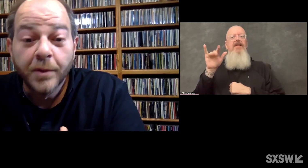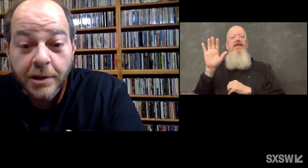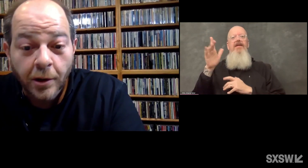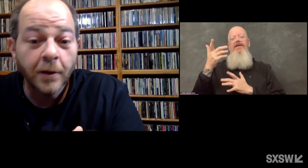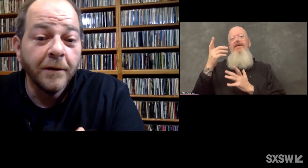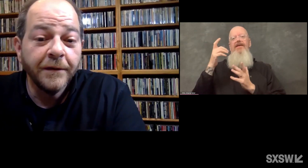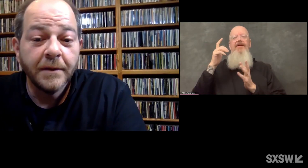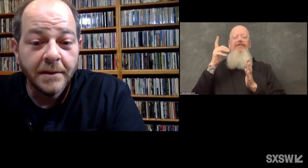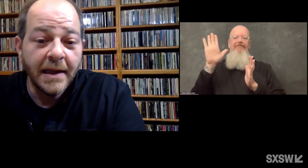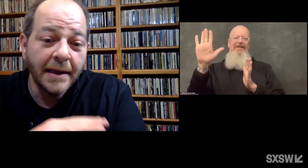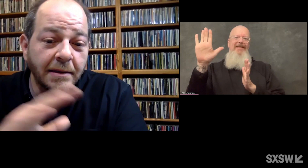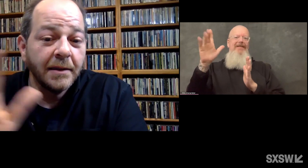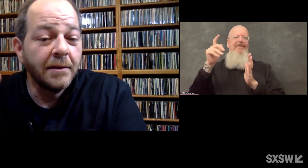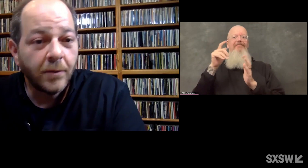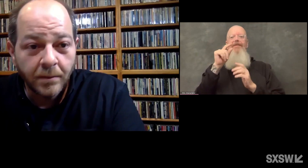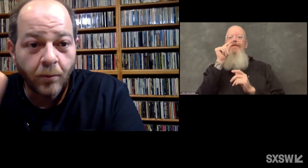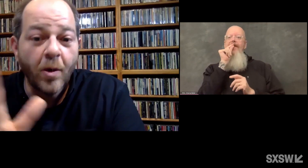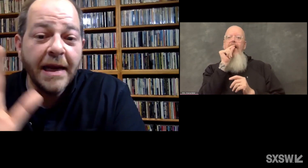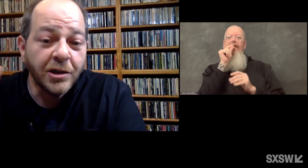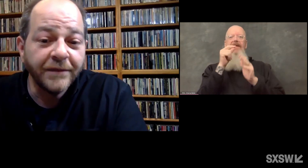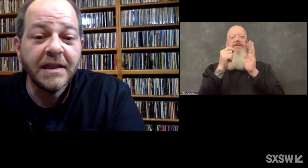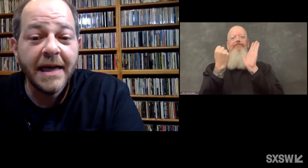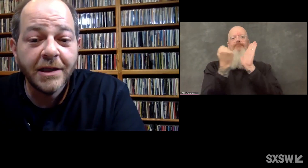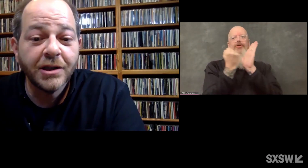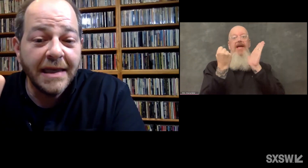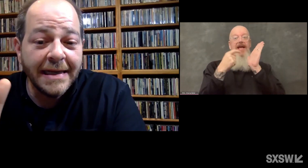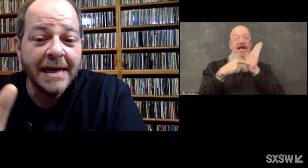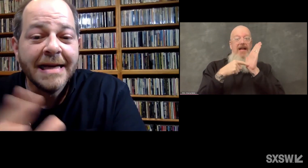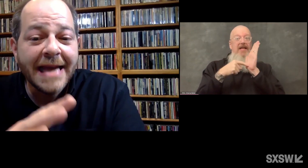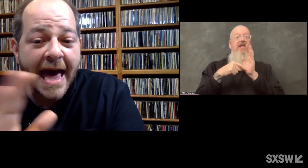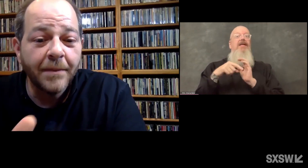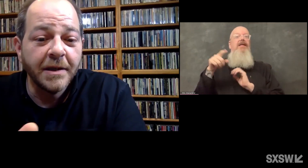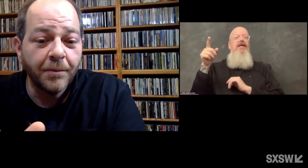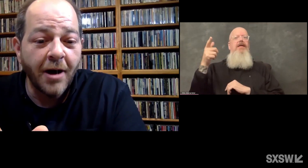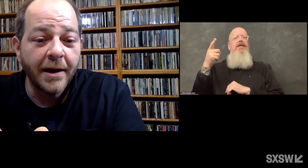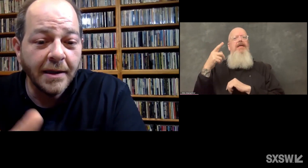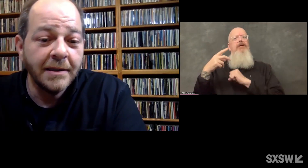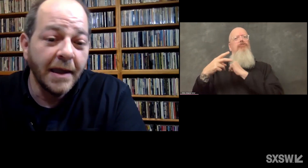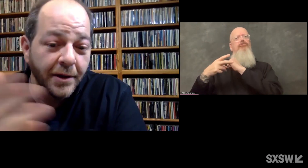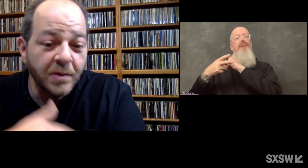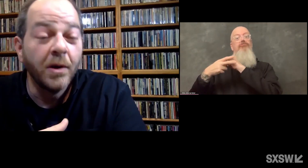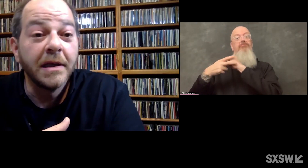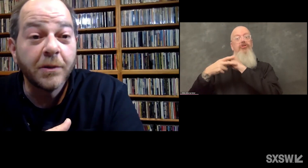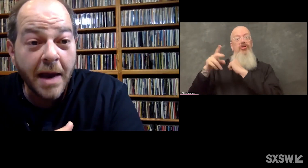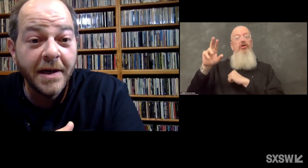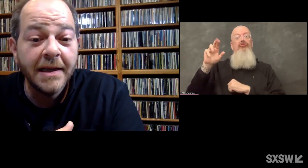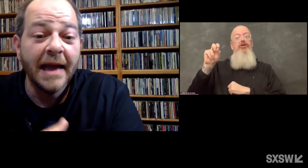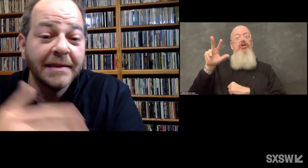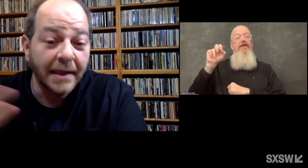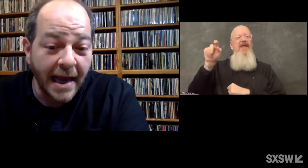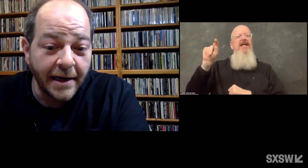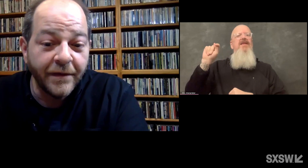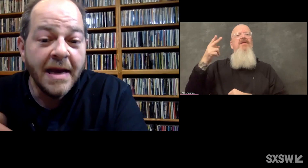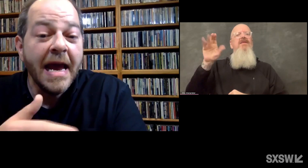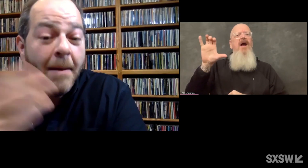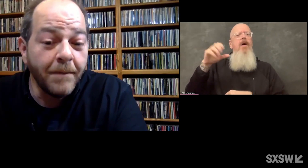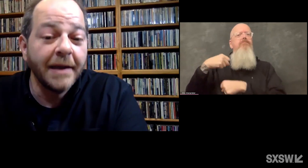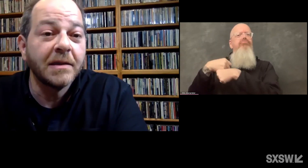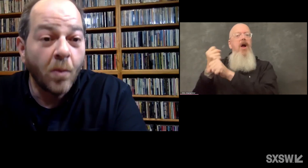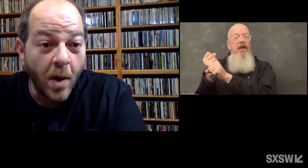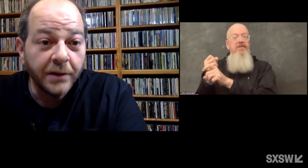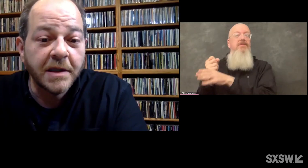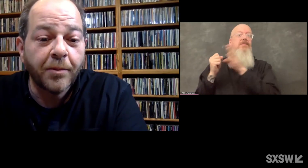Willie's Reserve, that's a range of THC cannabis products. And then there's Willie's Remedy, that's the line of